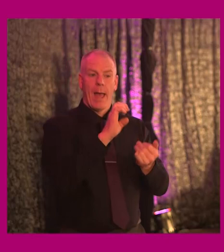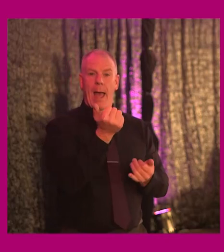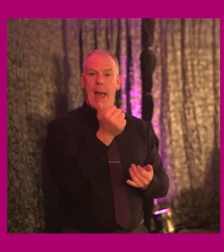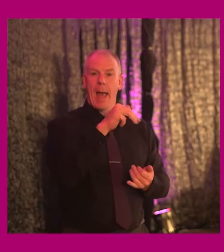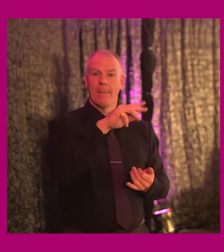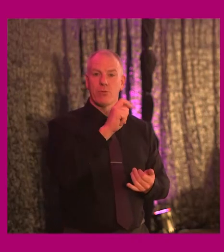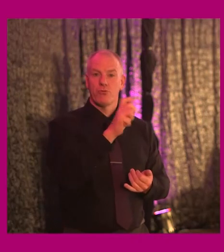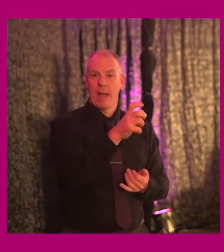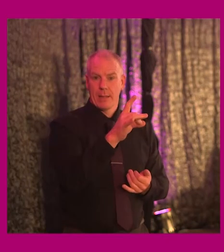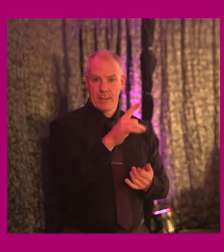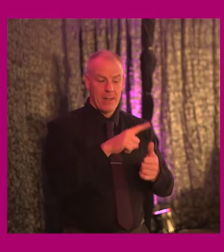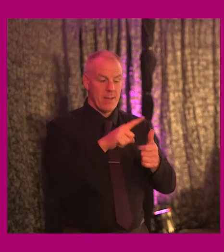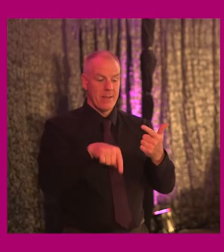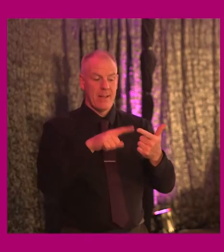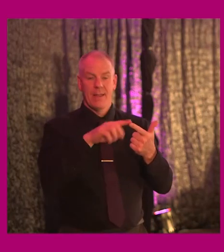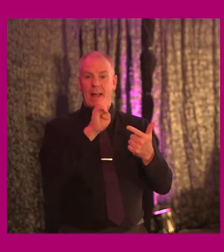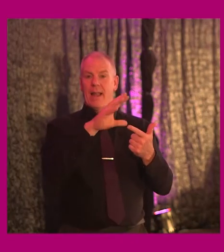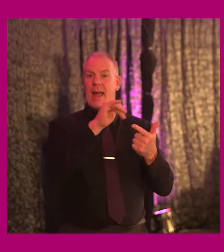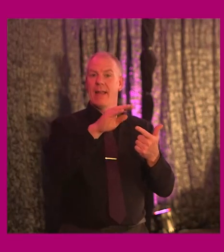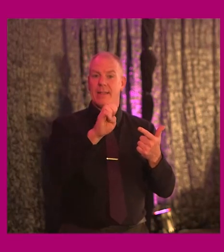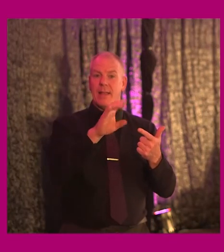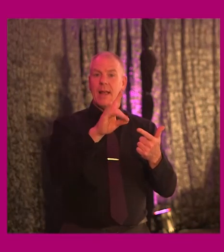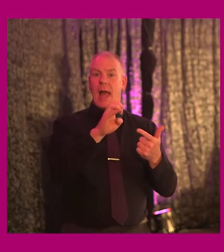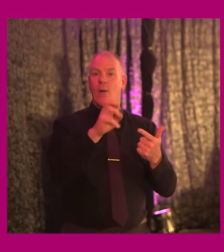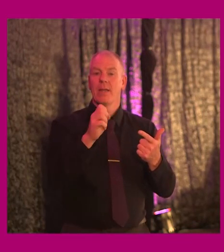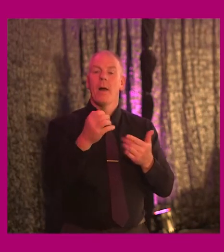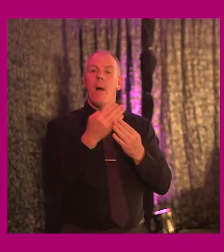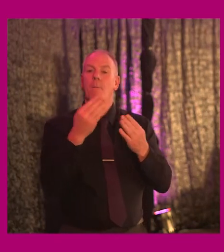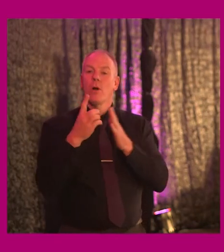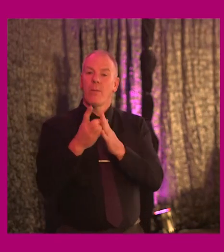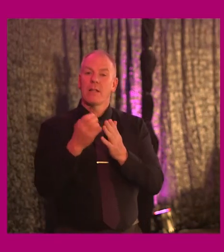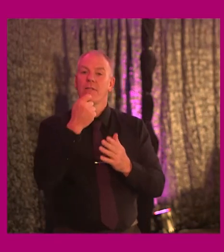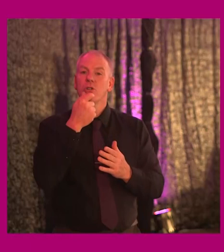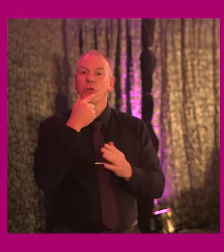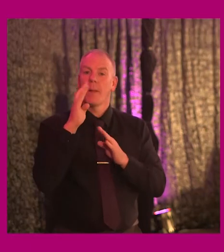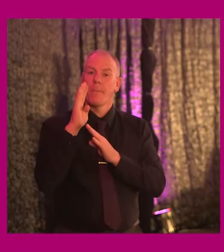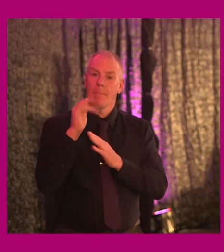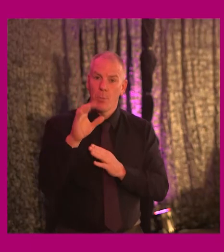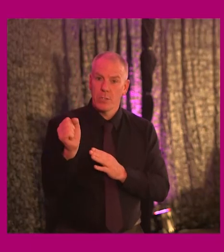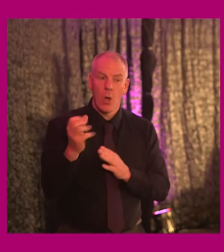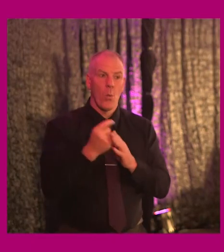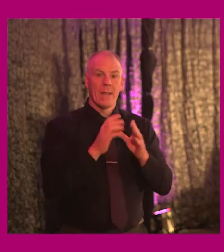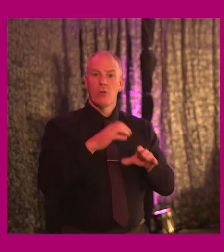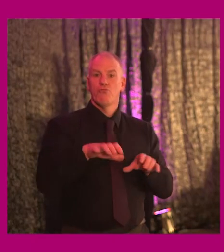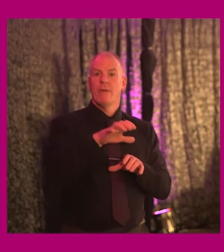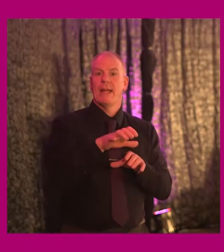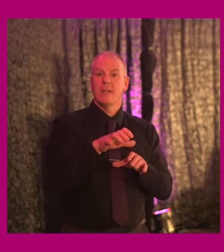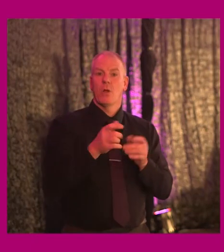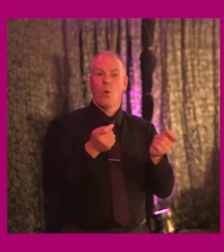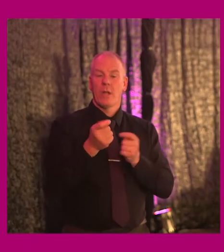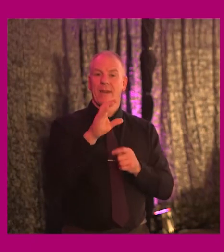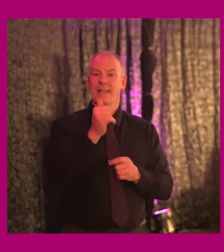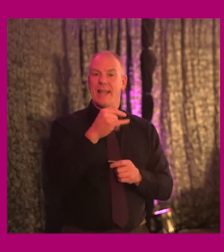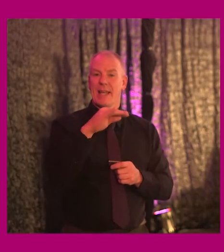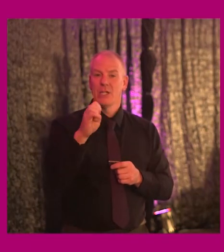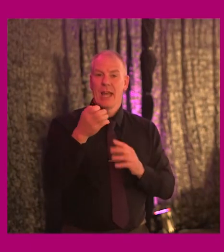we will hear from Elaine Howley, board director for Dublin Bus as well as the regional coordinator with Sage Advocacy. Elaine will tell